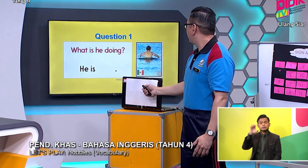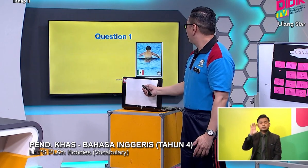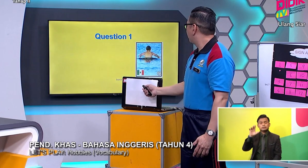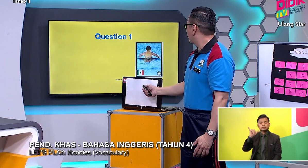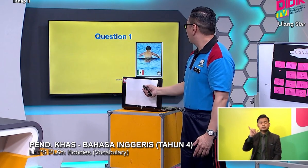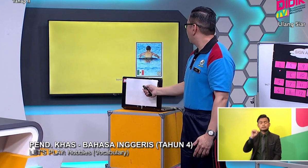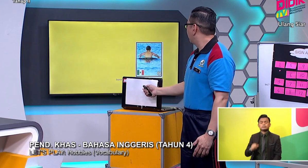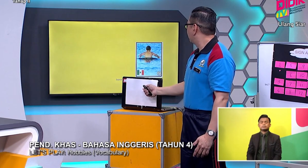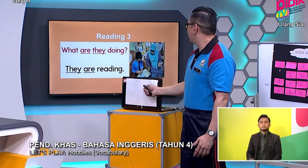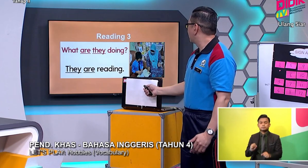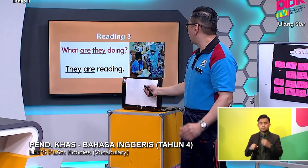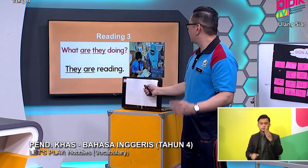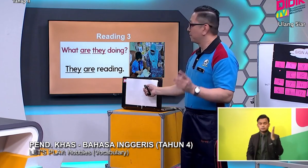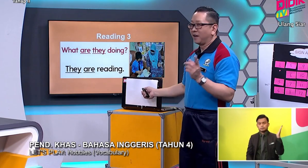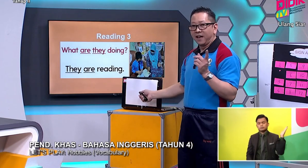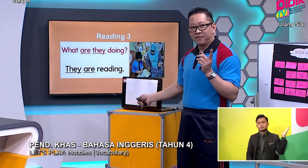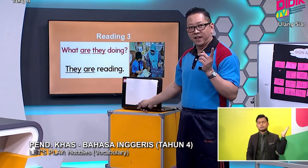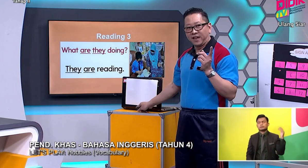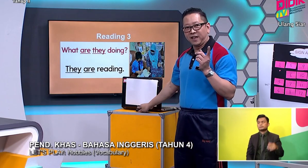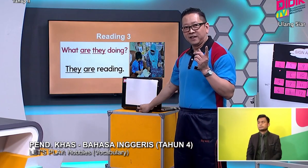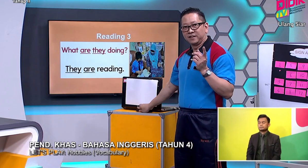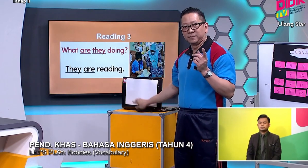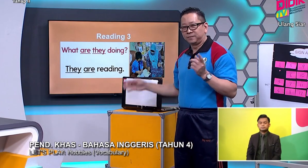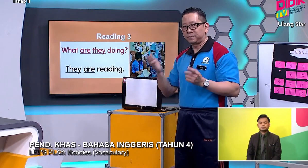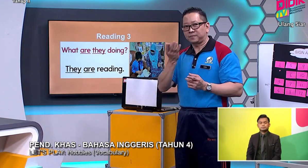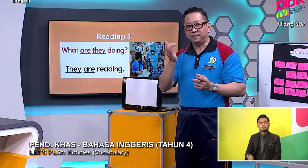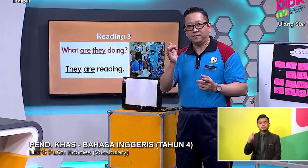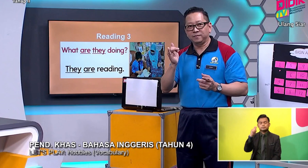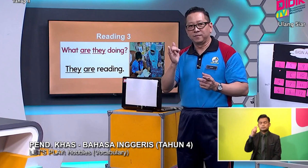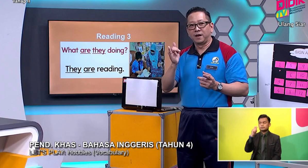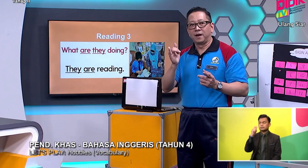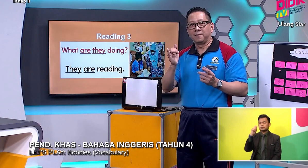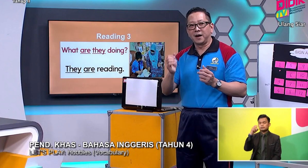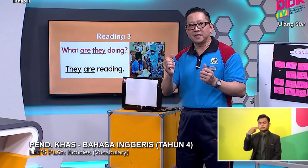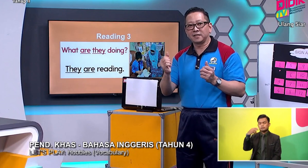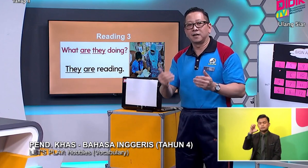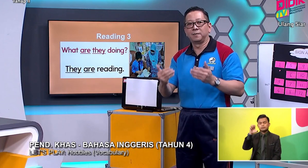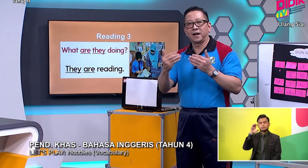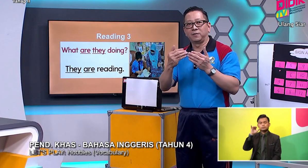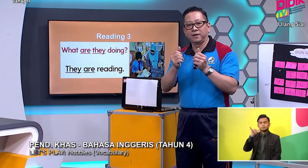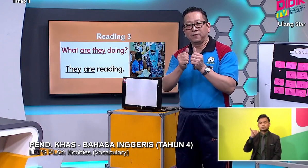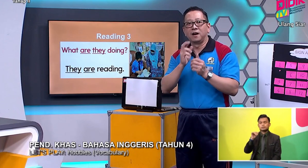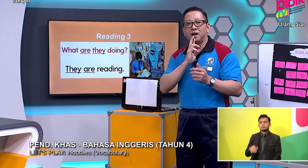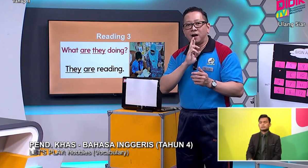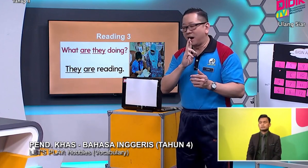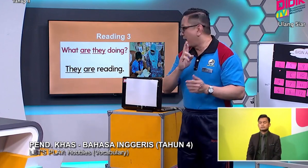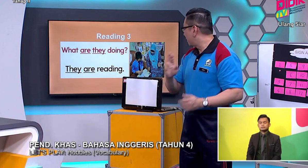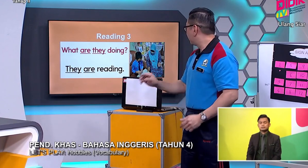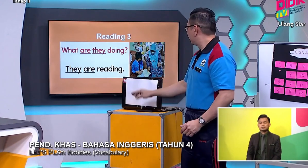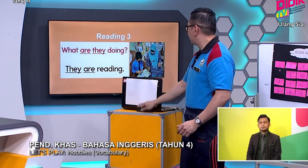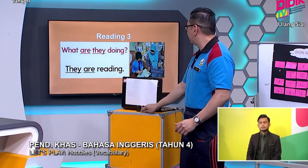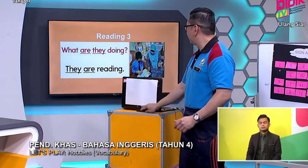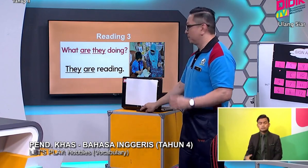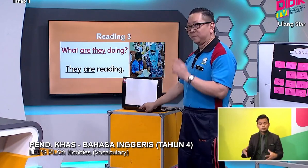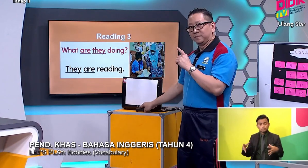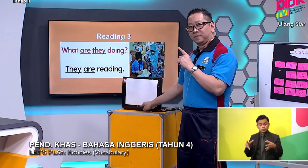Okay This one They Must Combine with Are